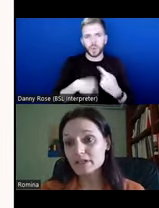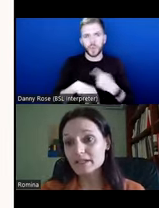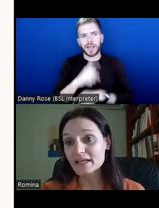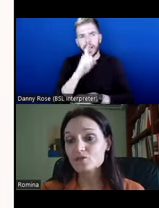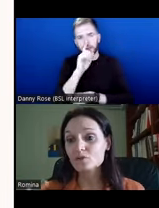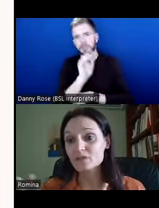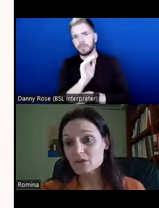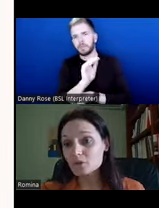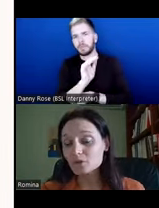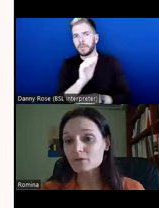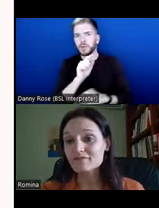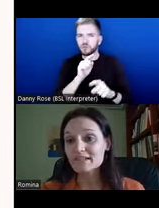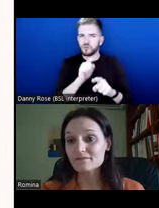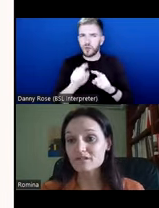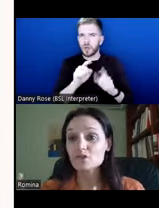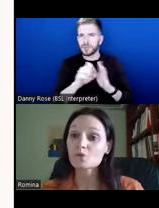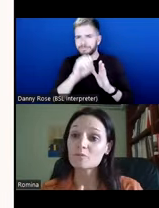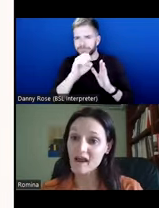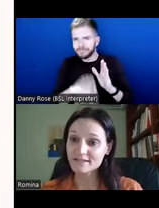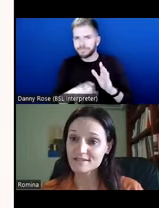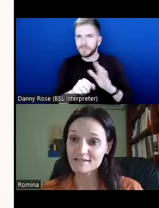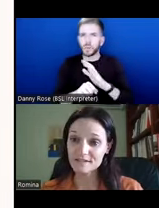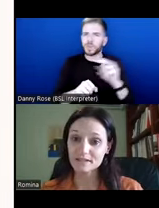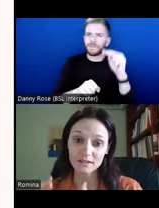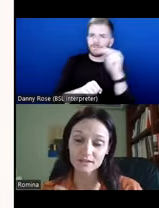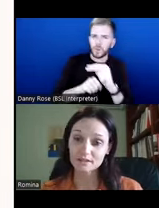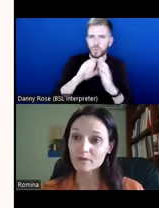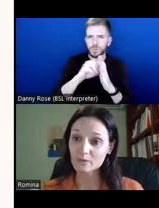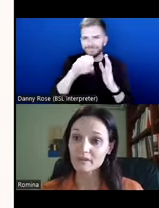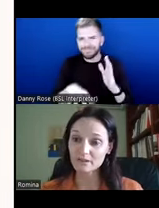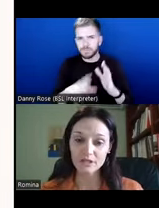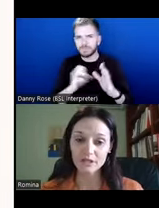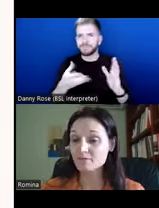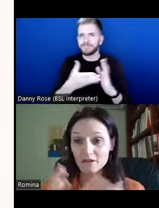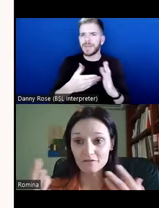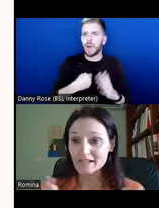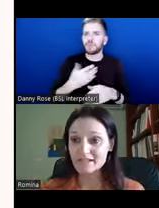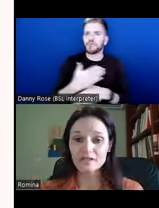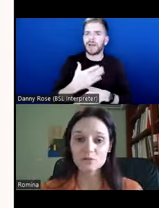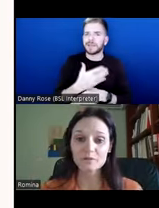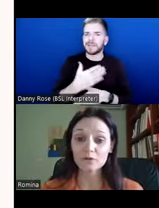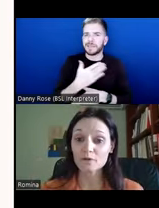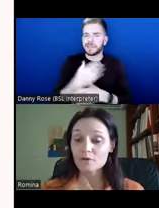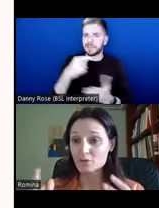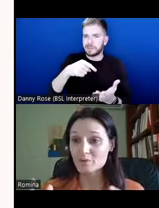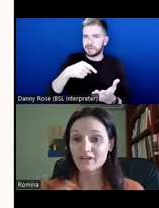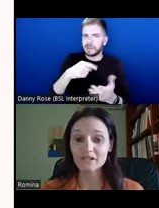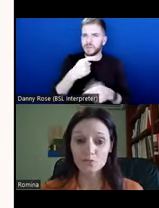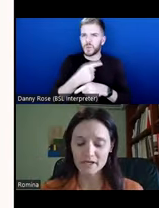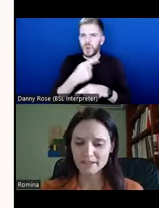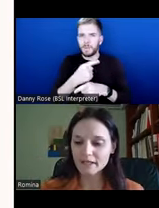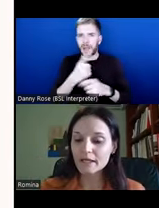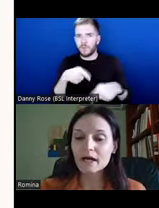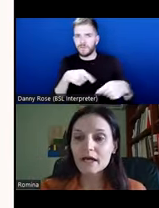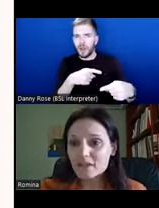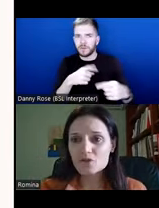decolonial lens or decolonial reflexivity to our practices within violence against women or gender-based violence